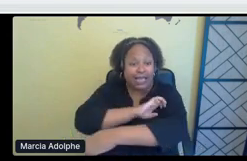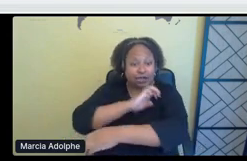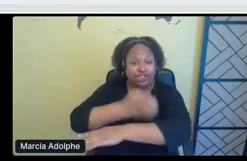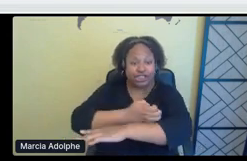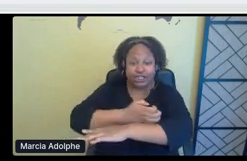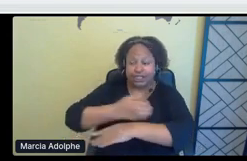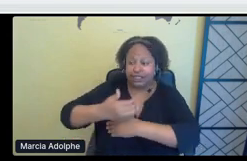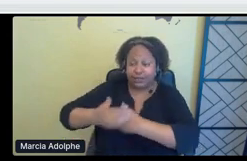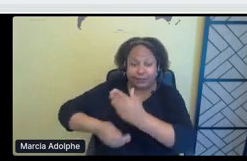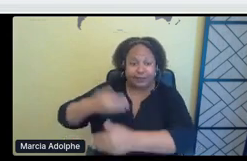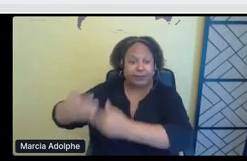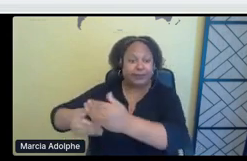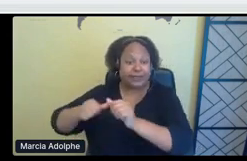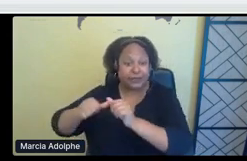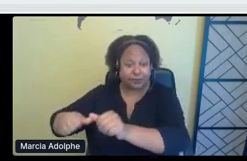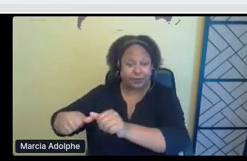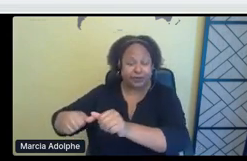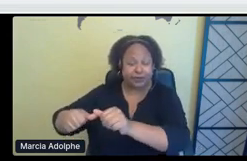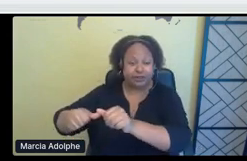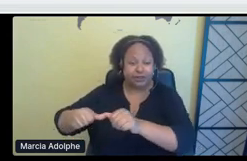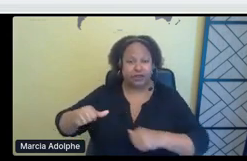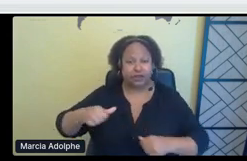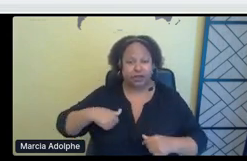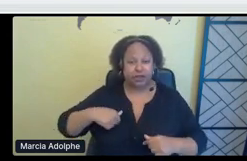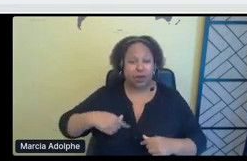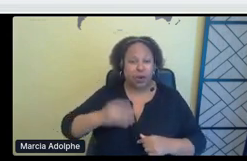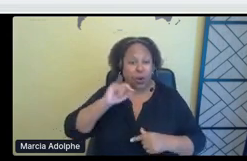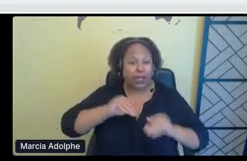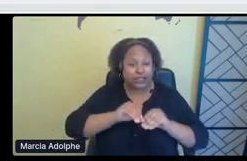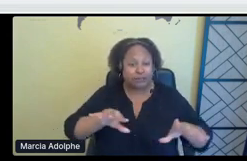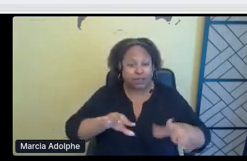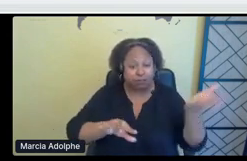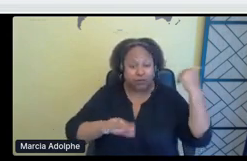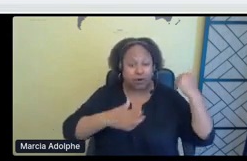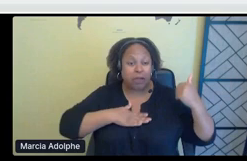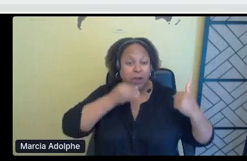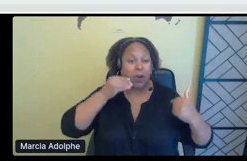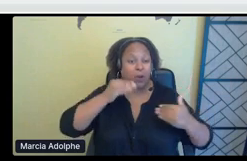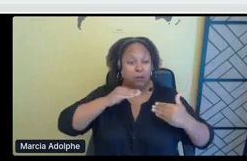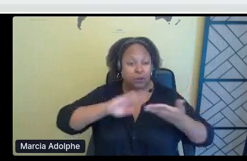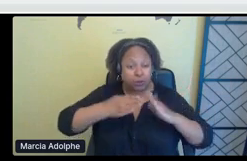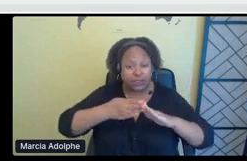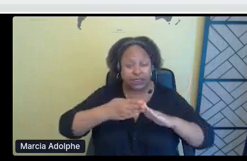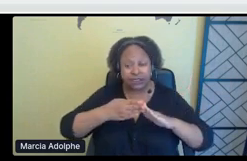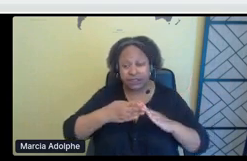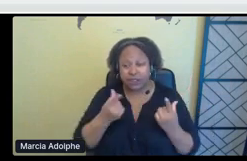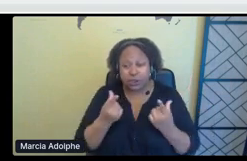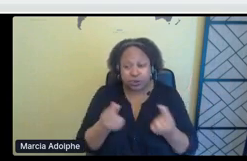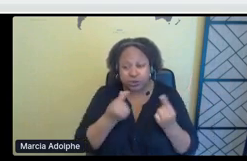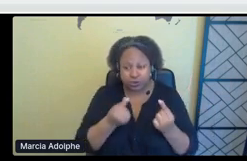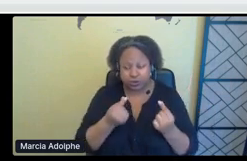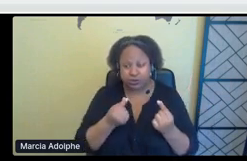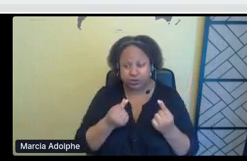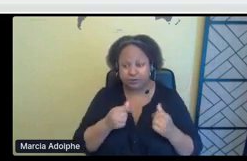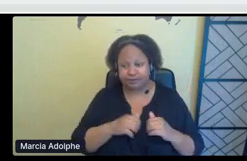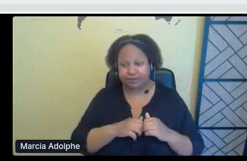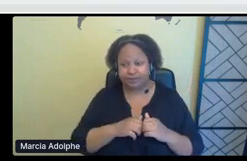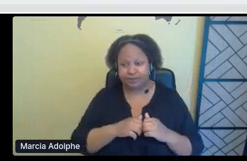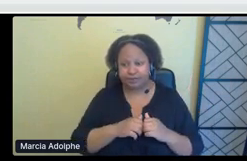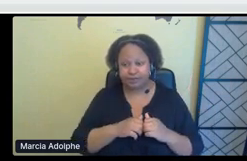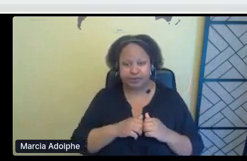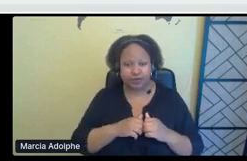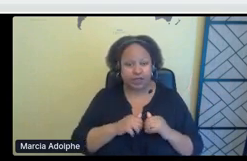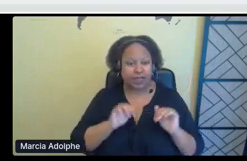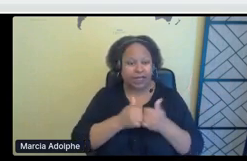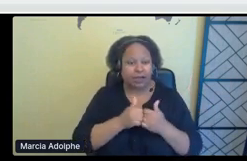to a no? What can we implement? How can we, um, do, how can we save mother earth?